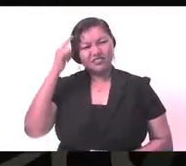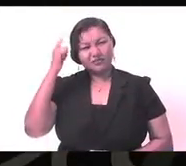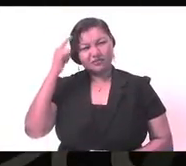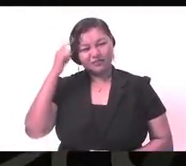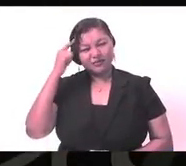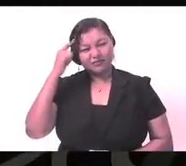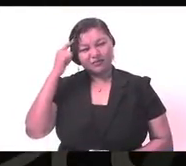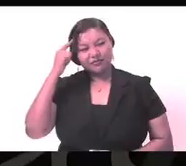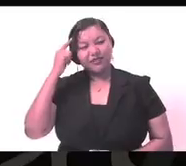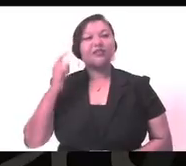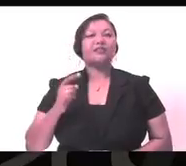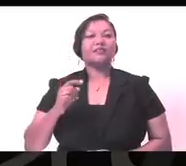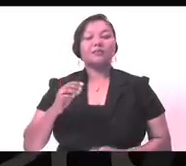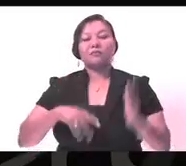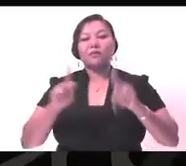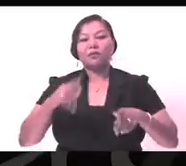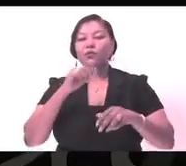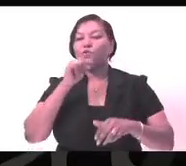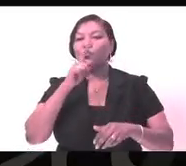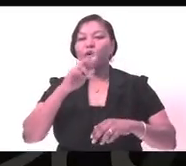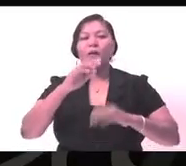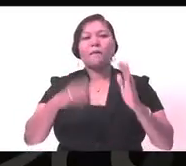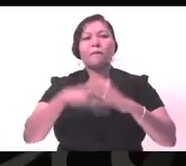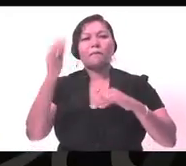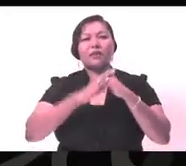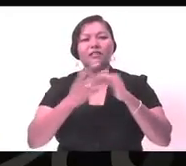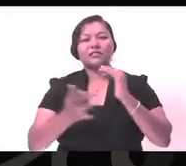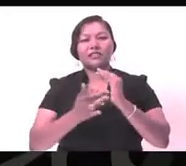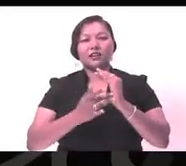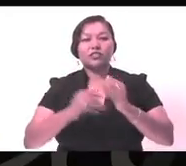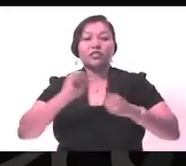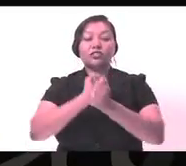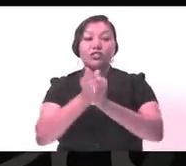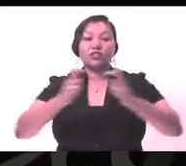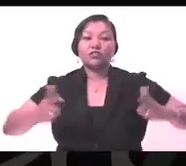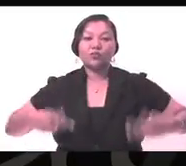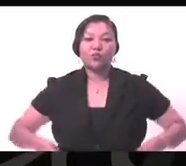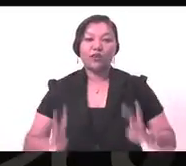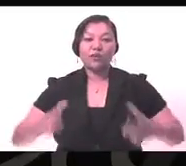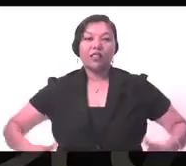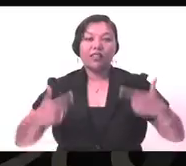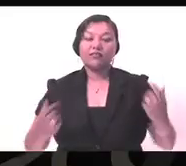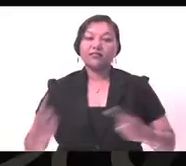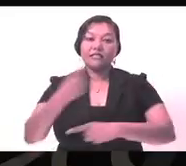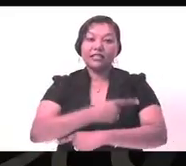So think about this. The pioneers of the information age have changed the way we live today.